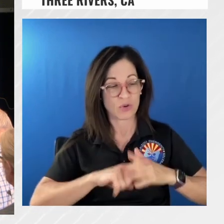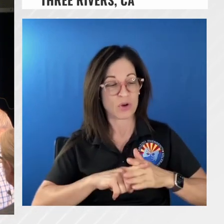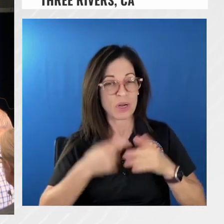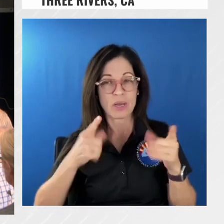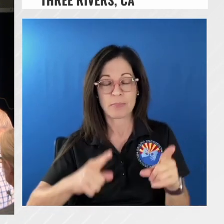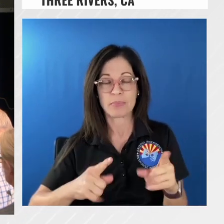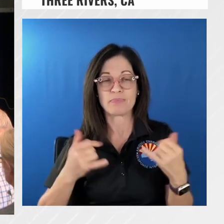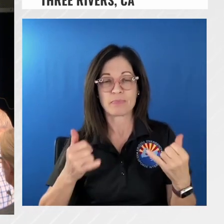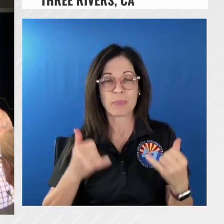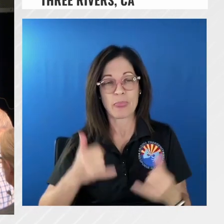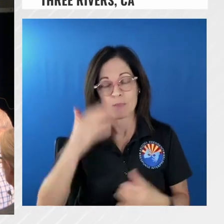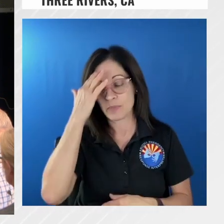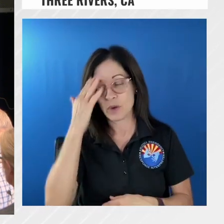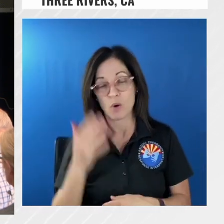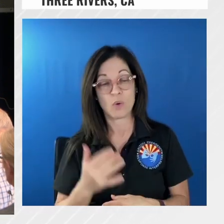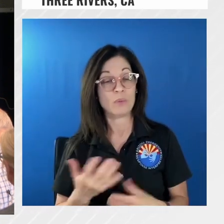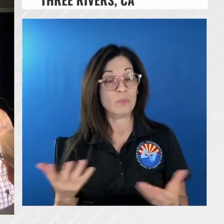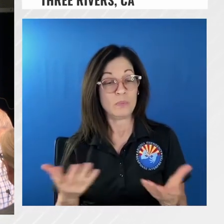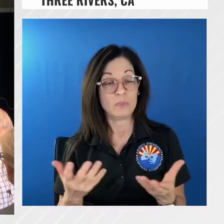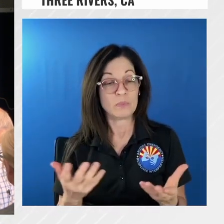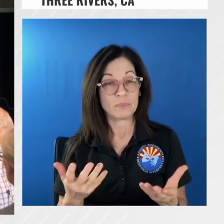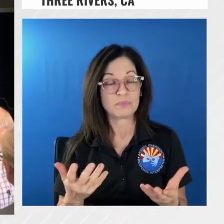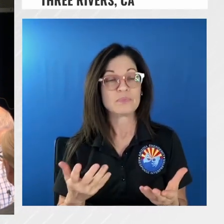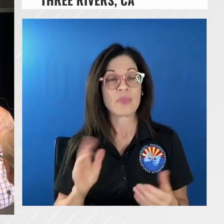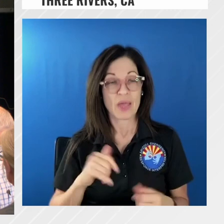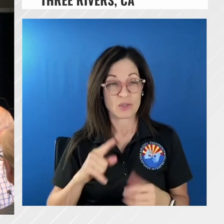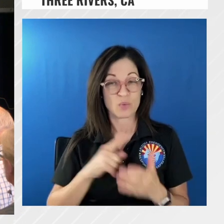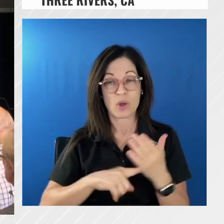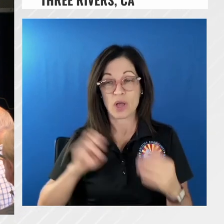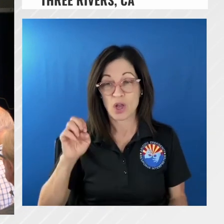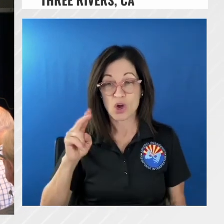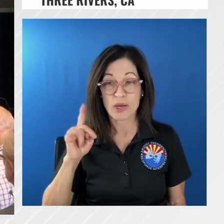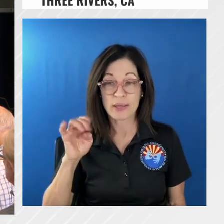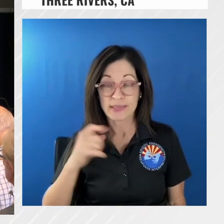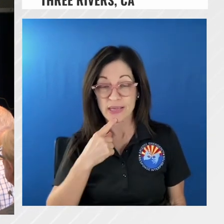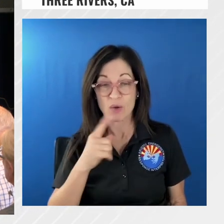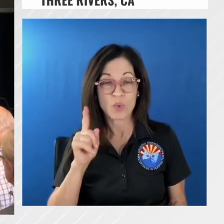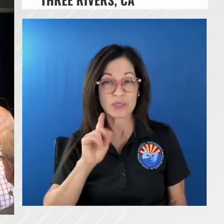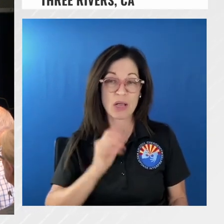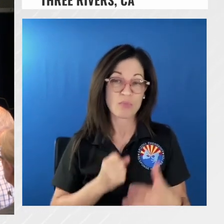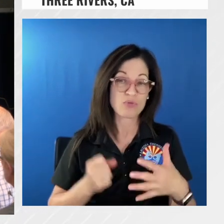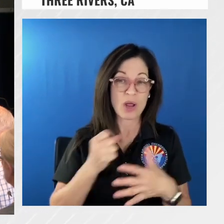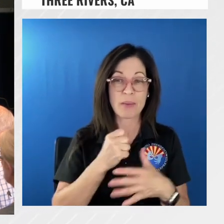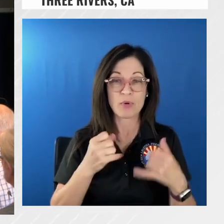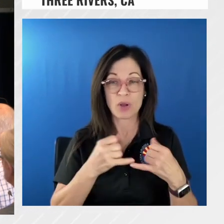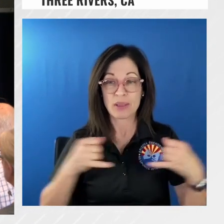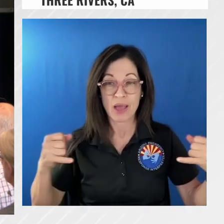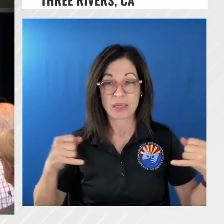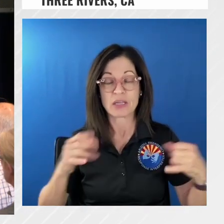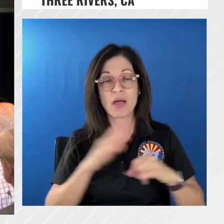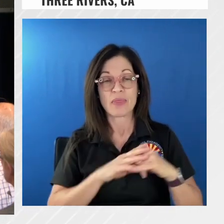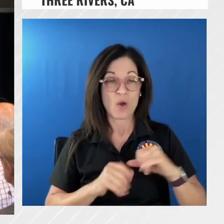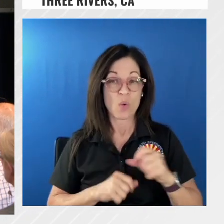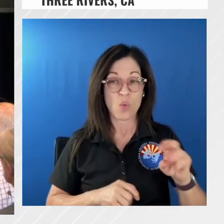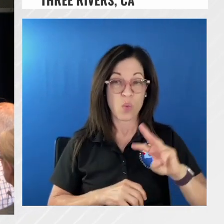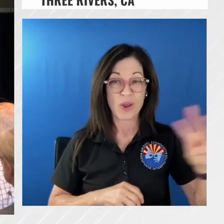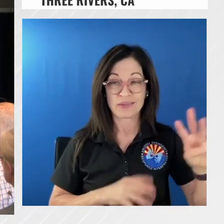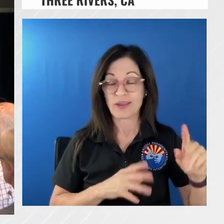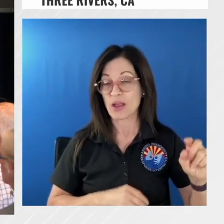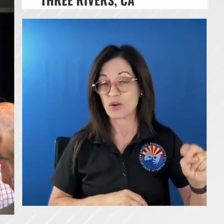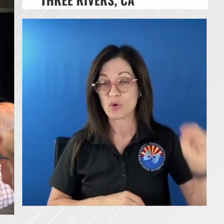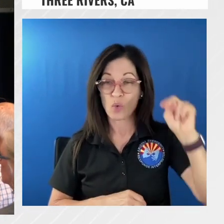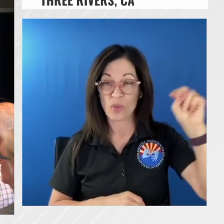right now immediately it's where ernie pointed out those primary lines right now on the west and the to the north west